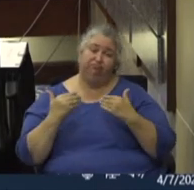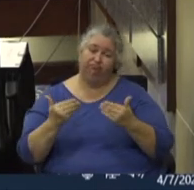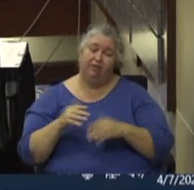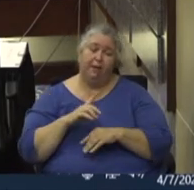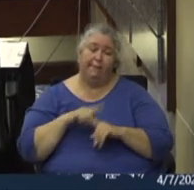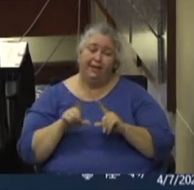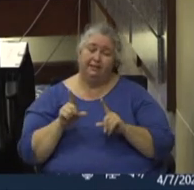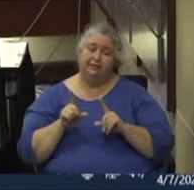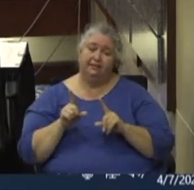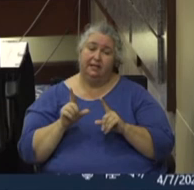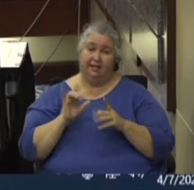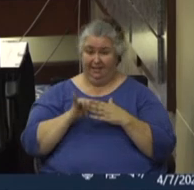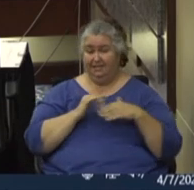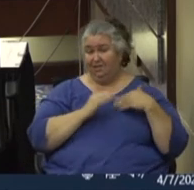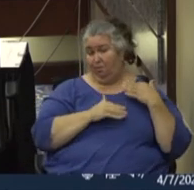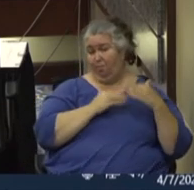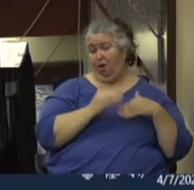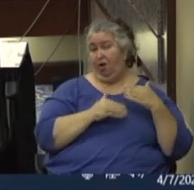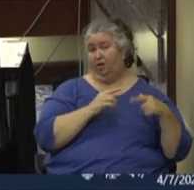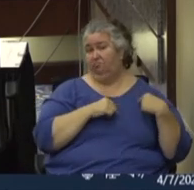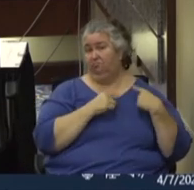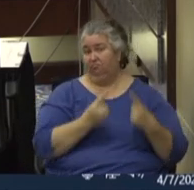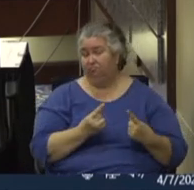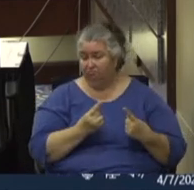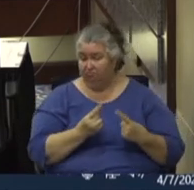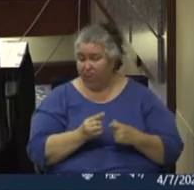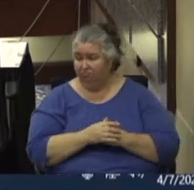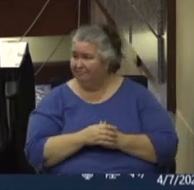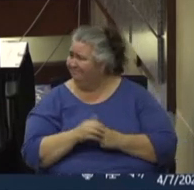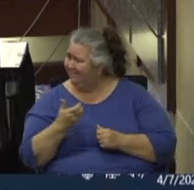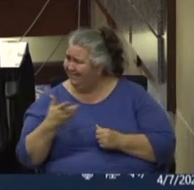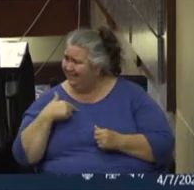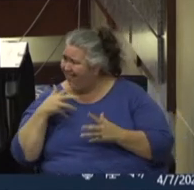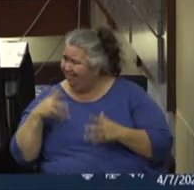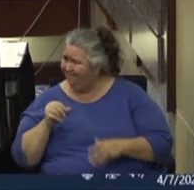this is, this is the progress that we've made. Suzie, there anything that I left out?